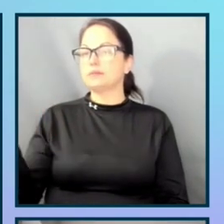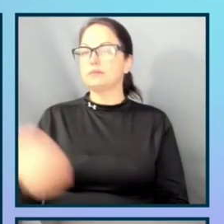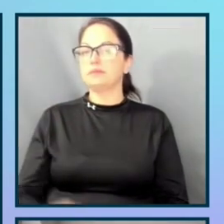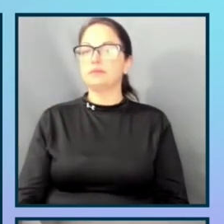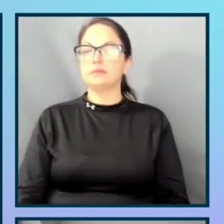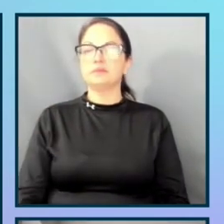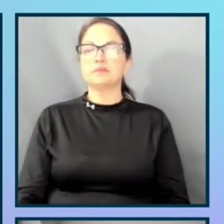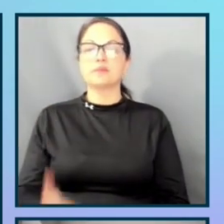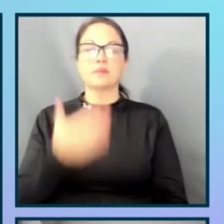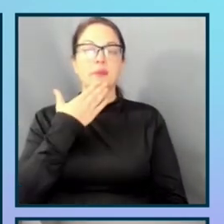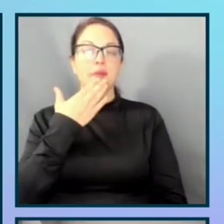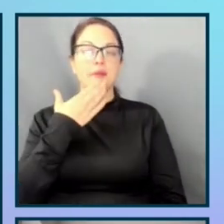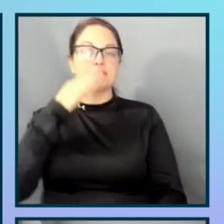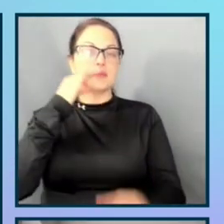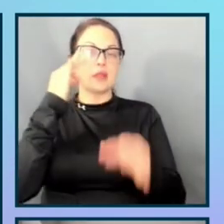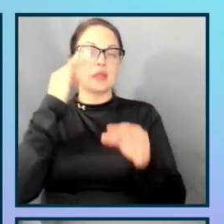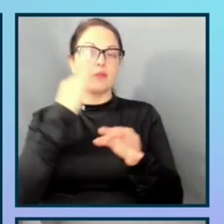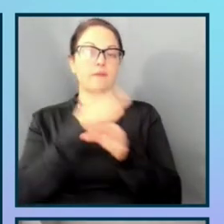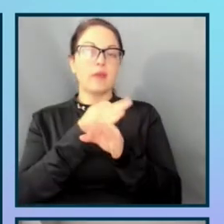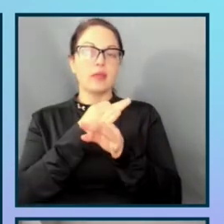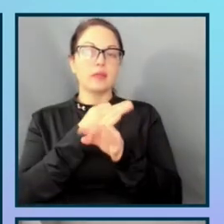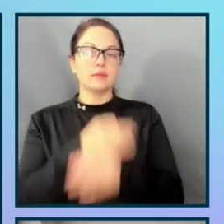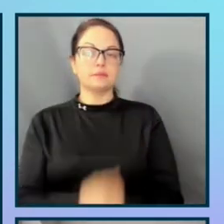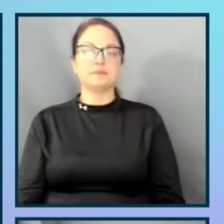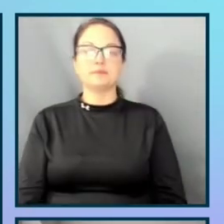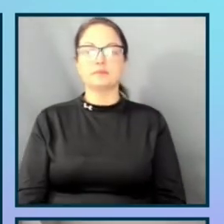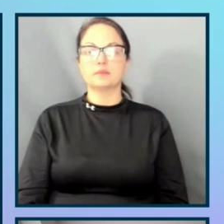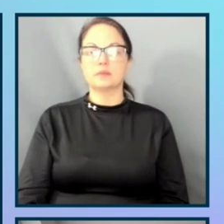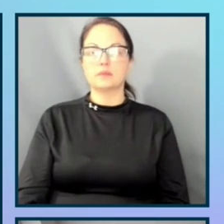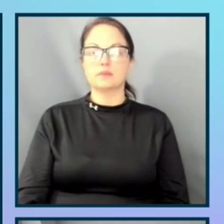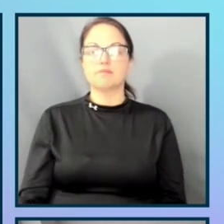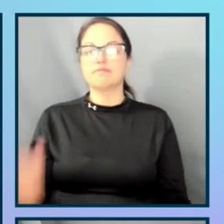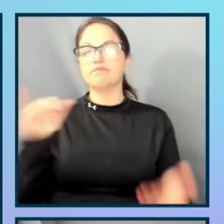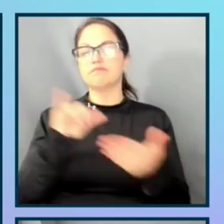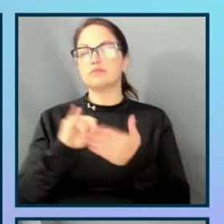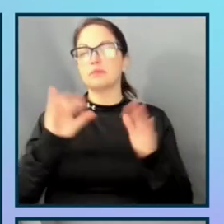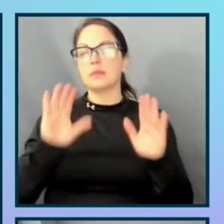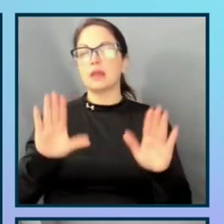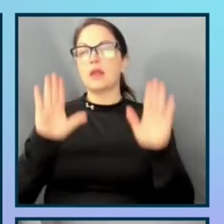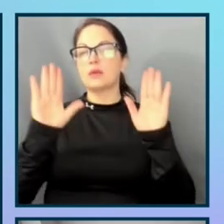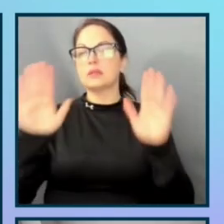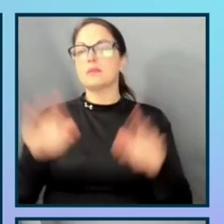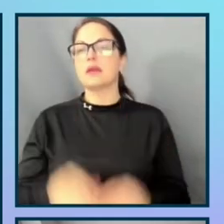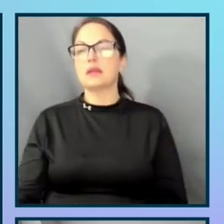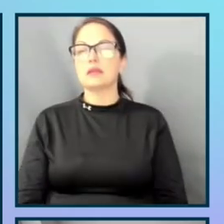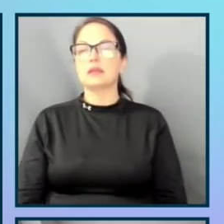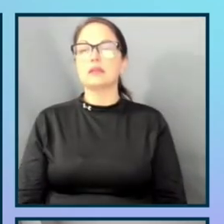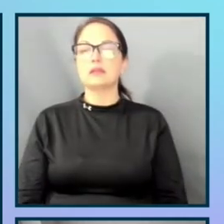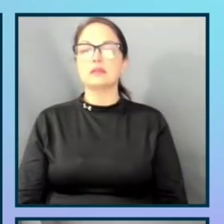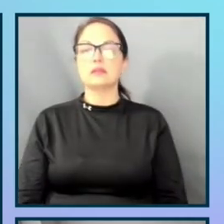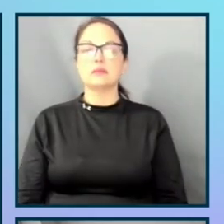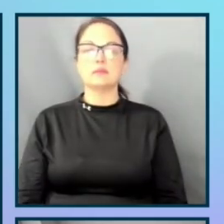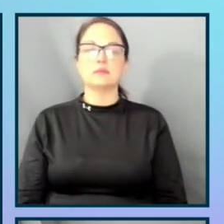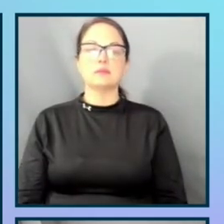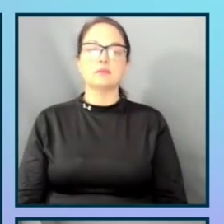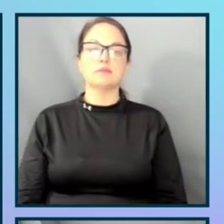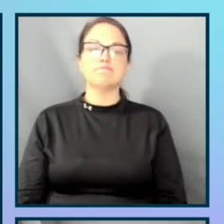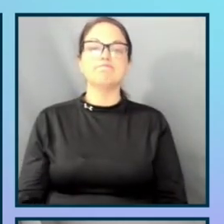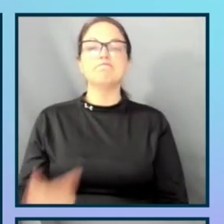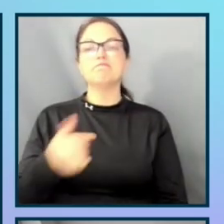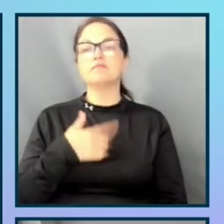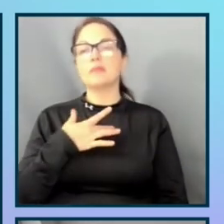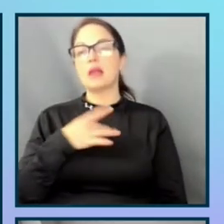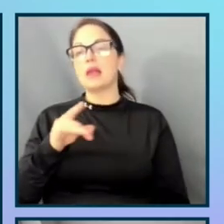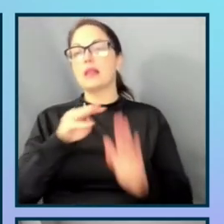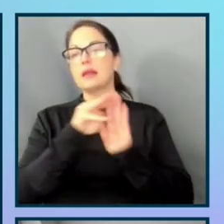Thank you, Faith. That was, um, that was super amazing. I am really enamored with that model that you made.